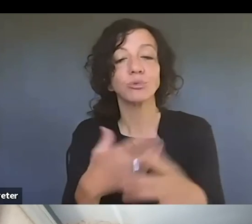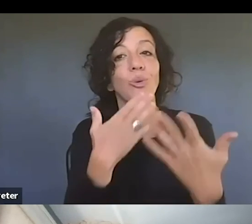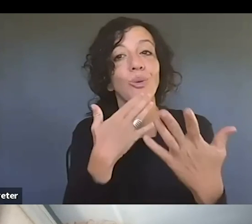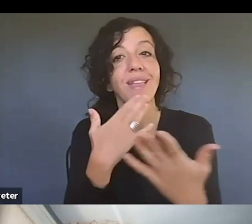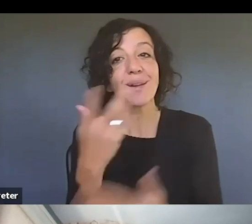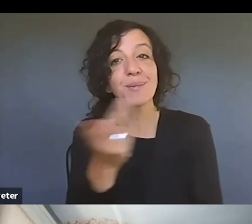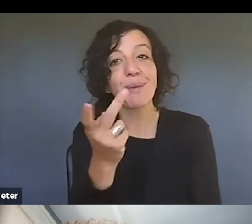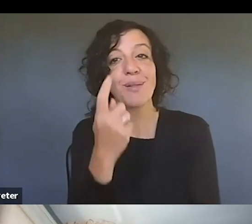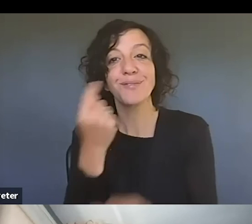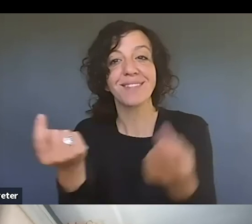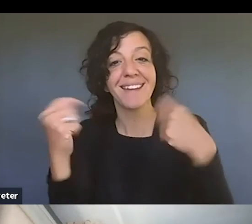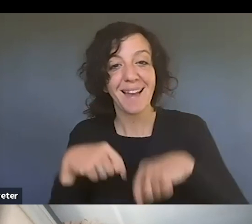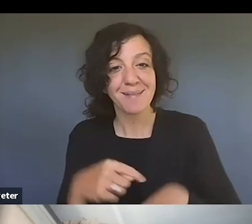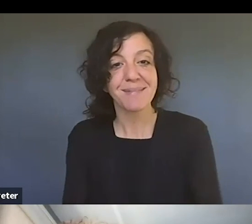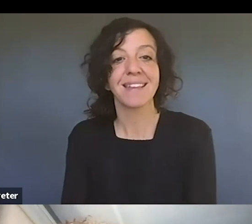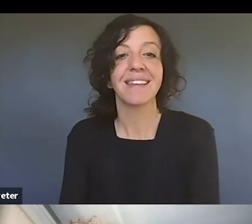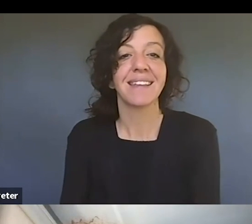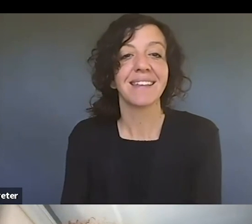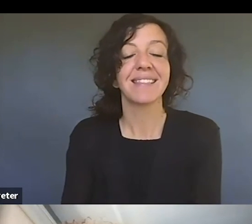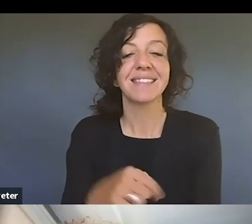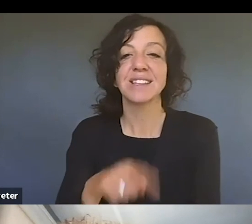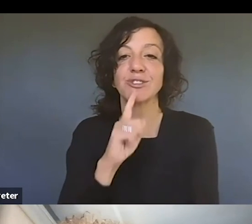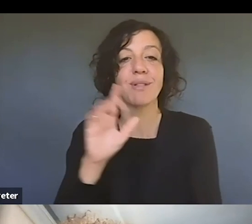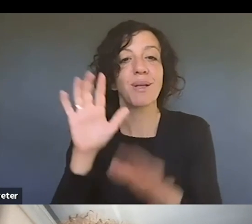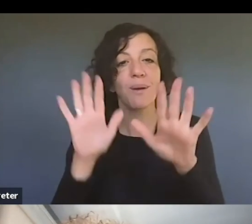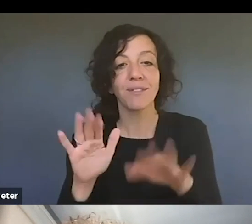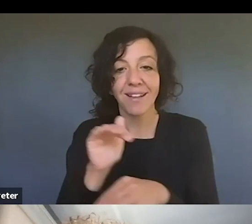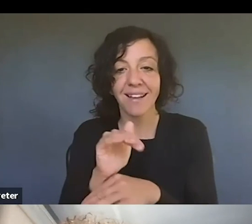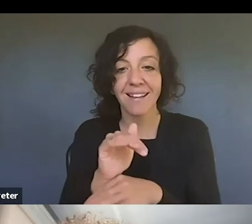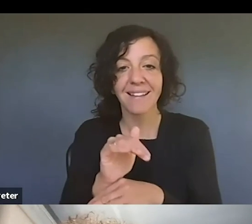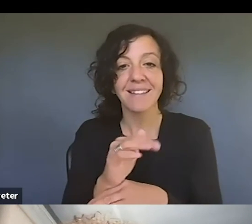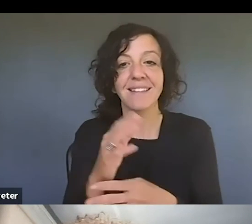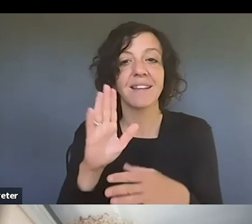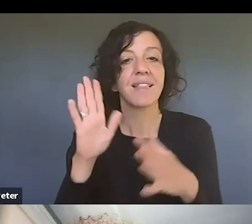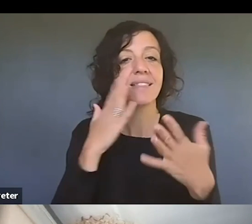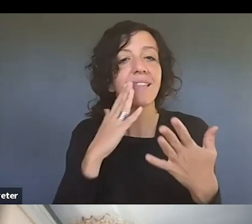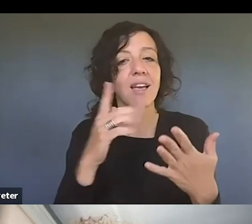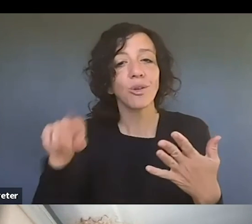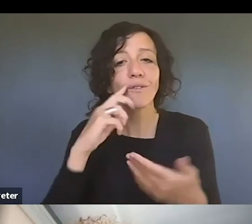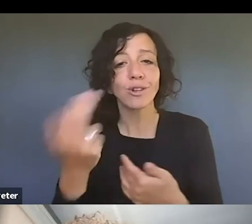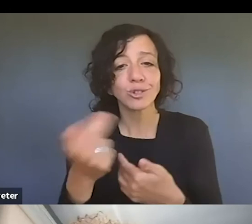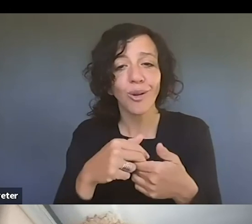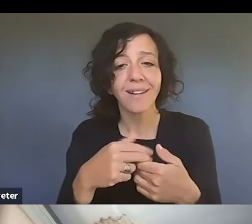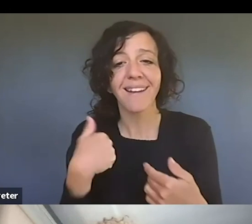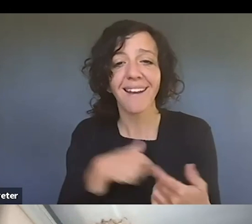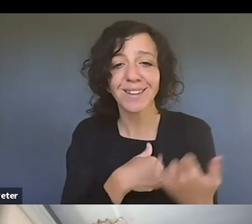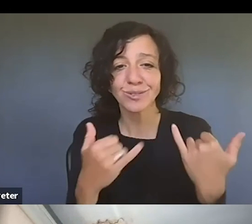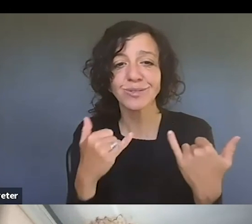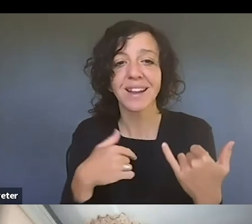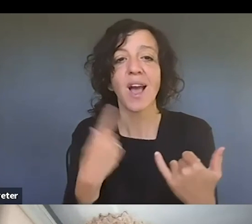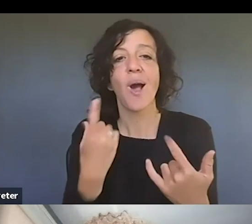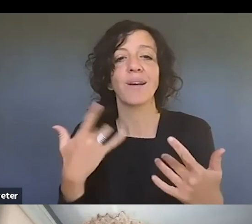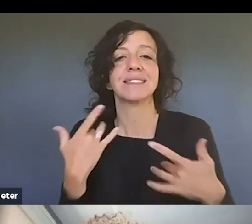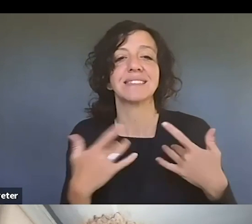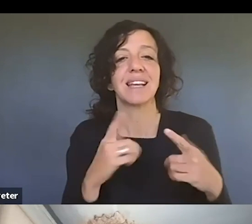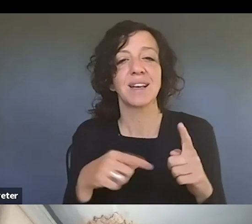you both for coming um this has been fantastic everybody who came in thank you so much for taking the time i'm always ecstatic whenever